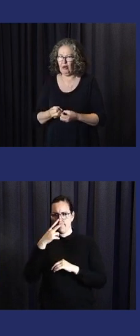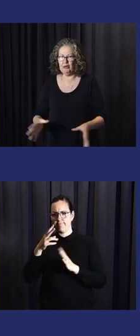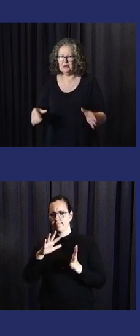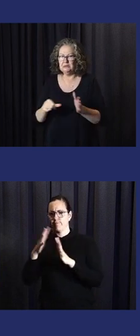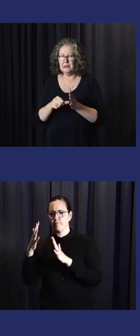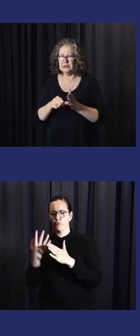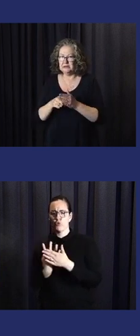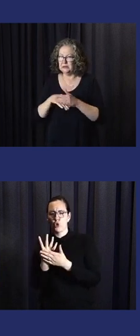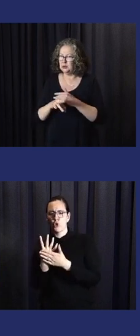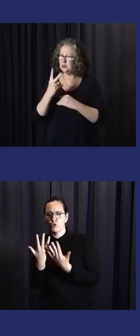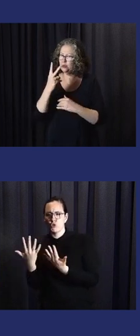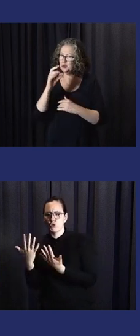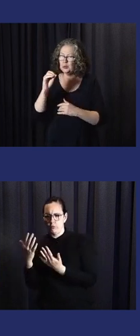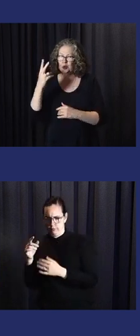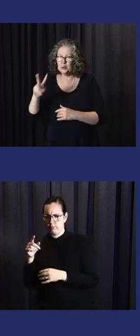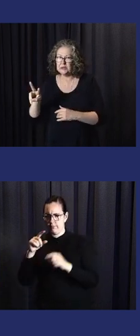damage,